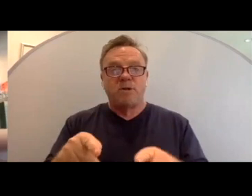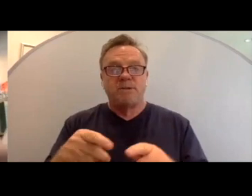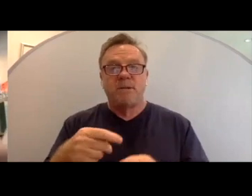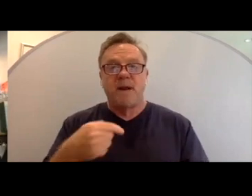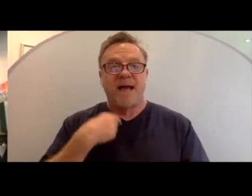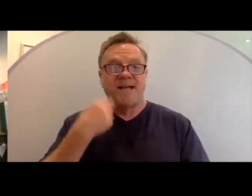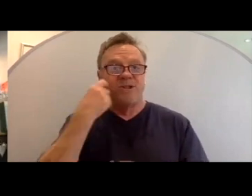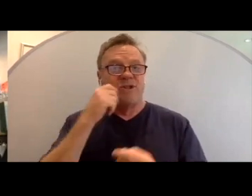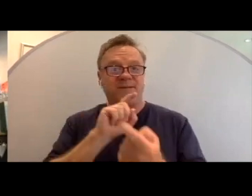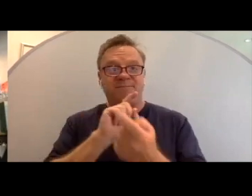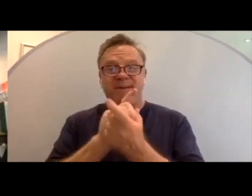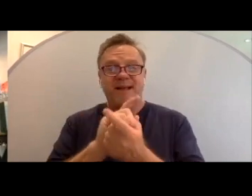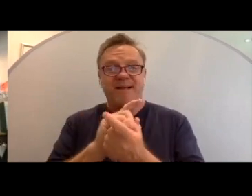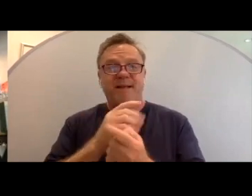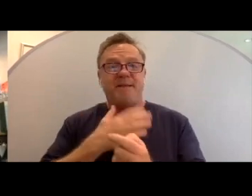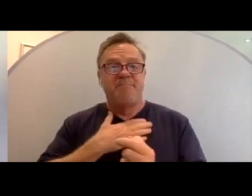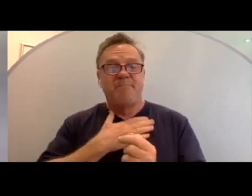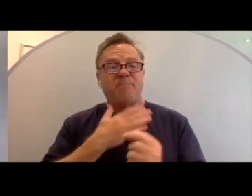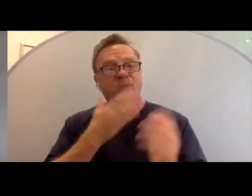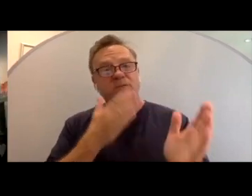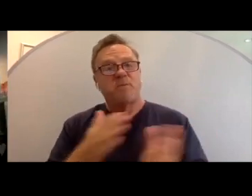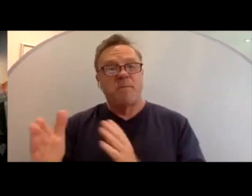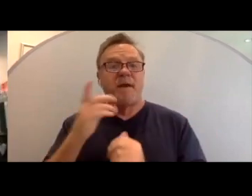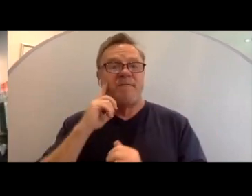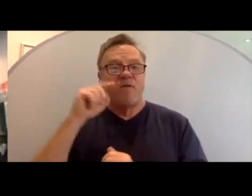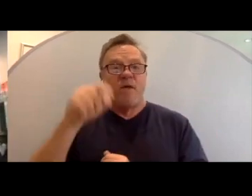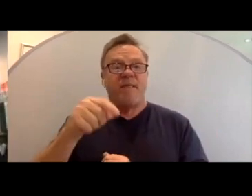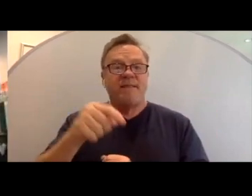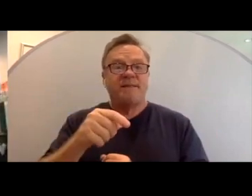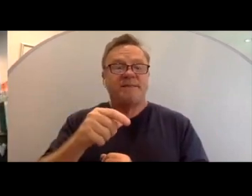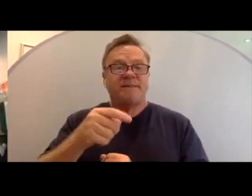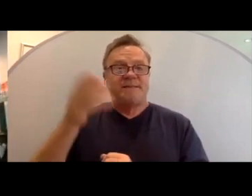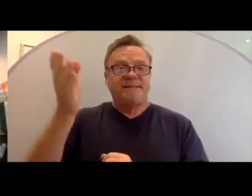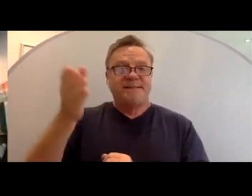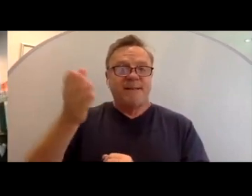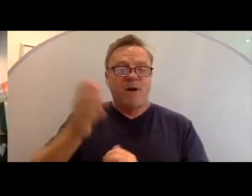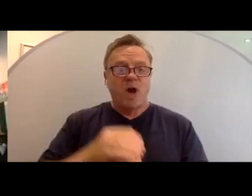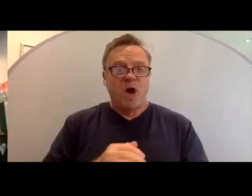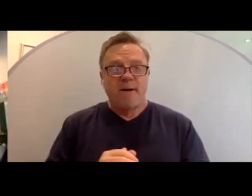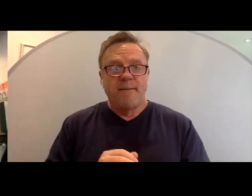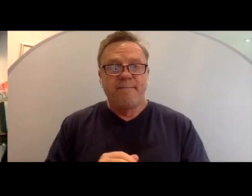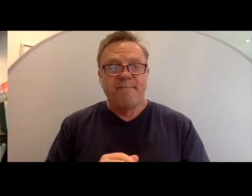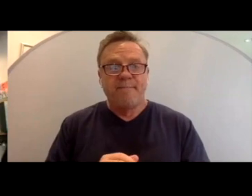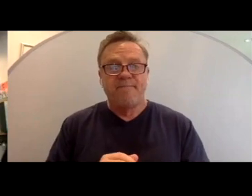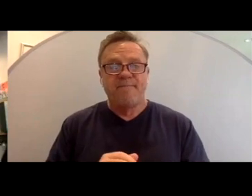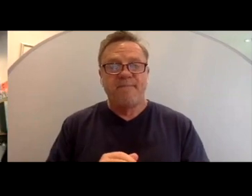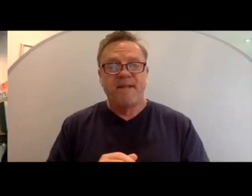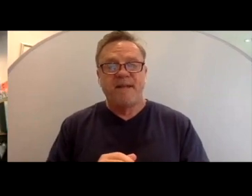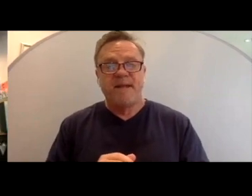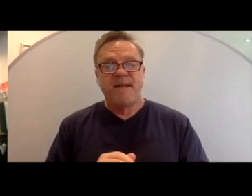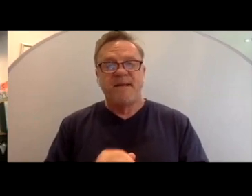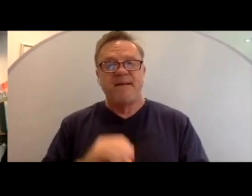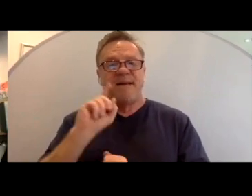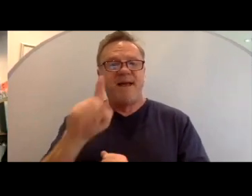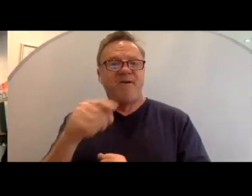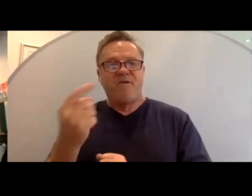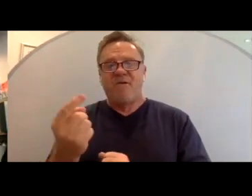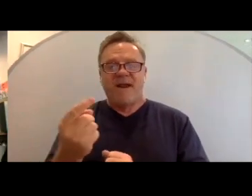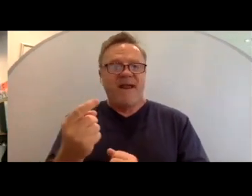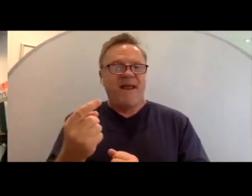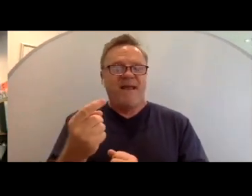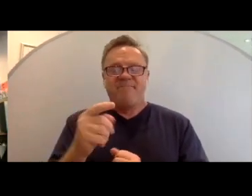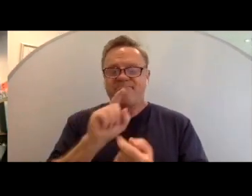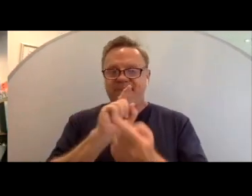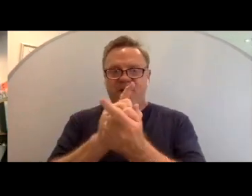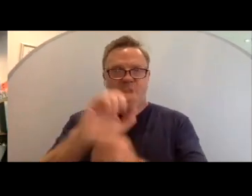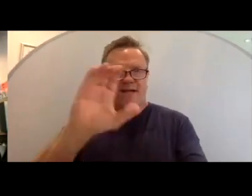met in my preparations for this seminar. And I only have virtually met her.